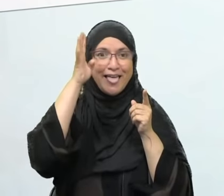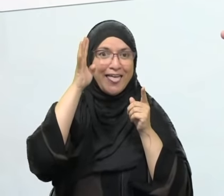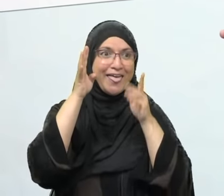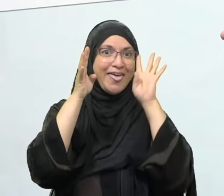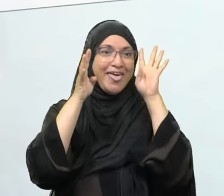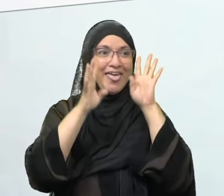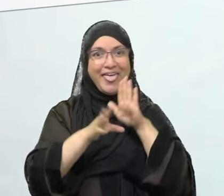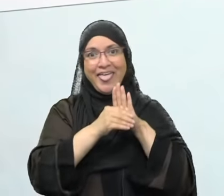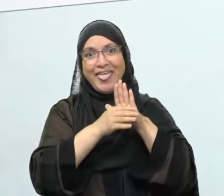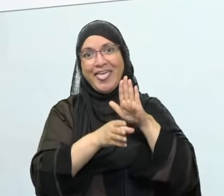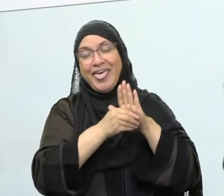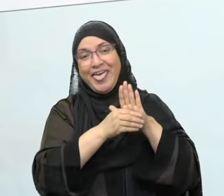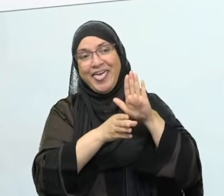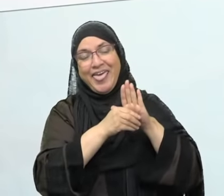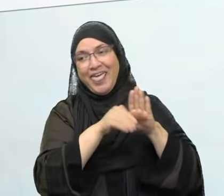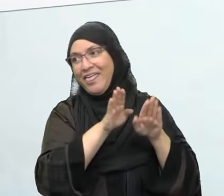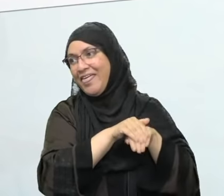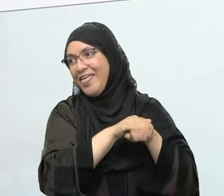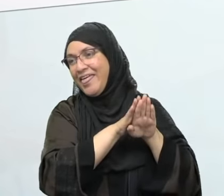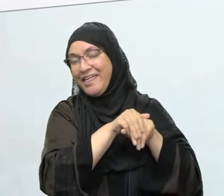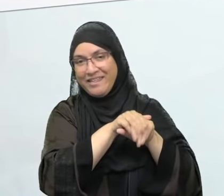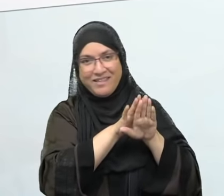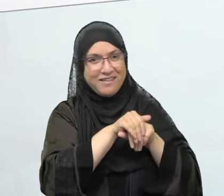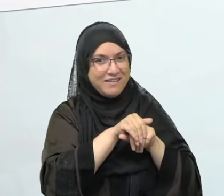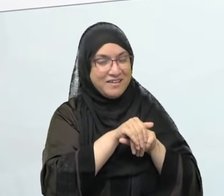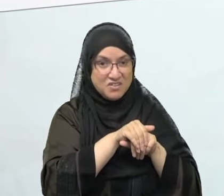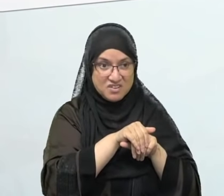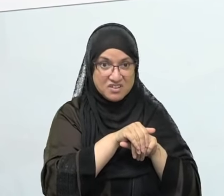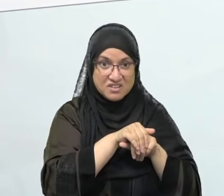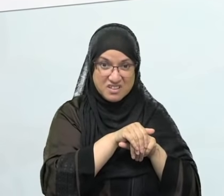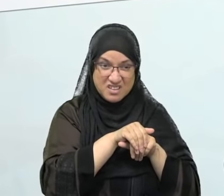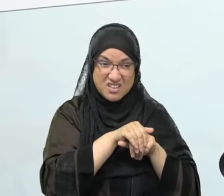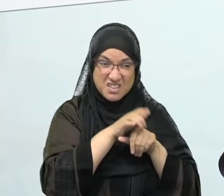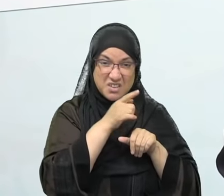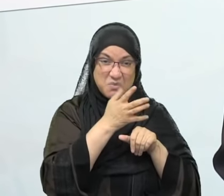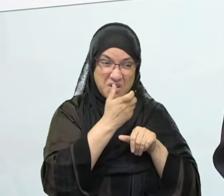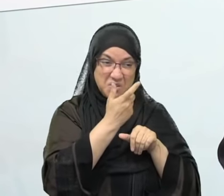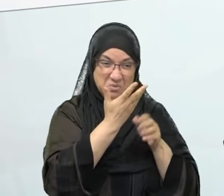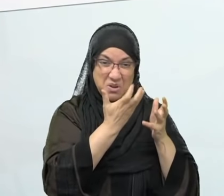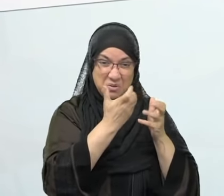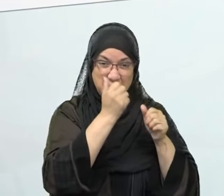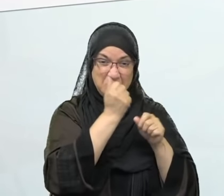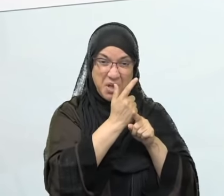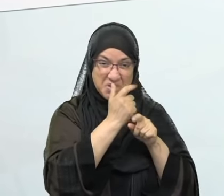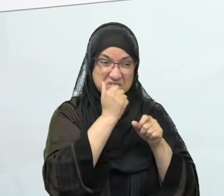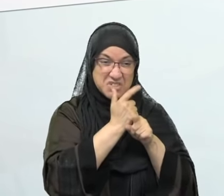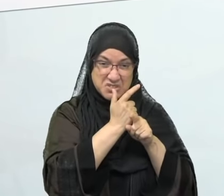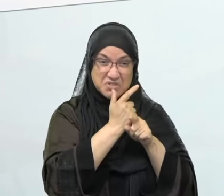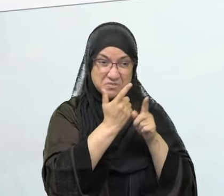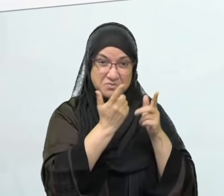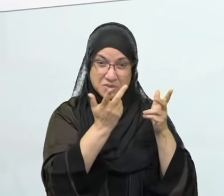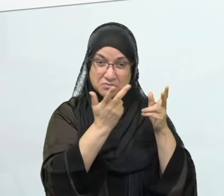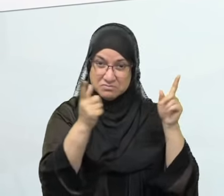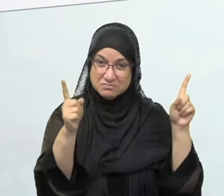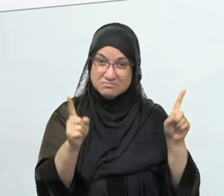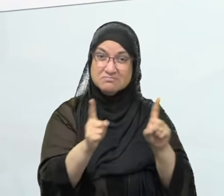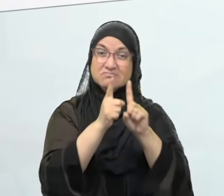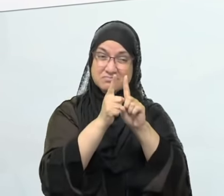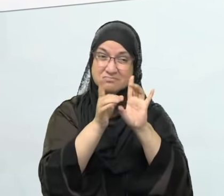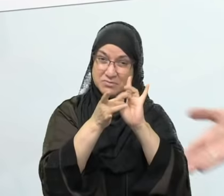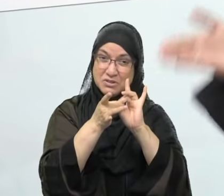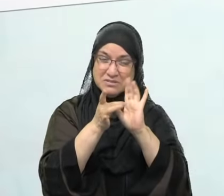to bring two brothers together. Brother so-and-so said, you know, that person is a jerk, but I really love them.